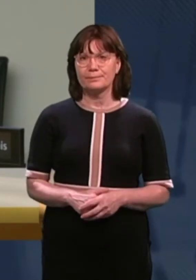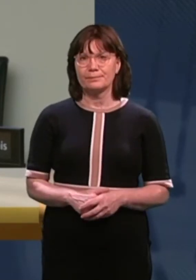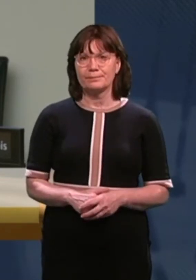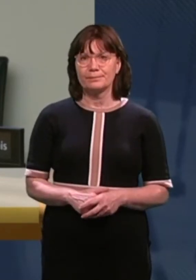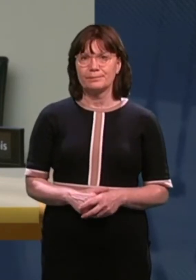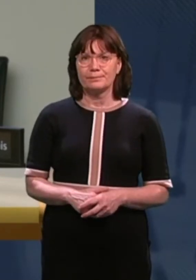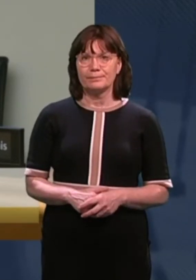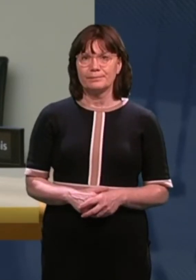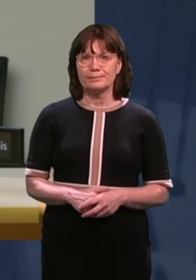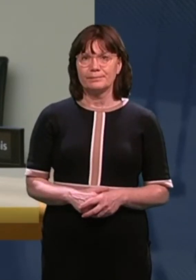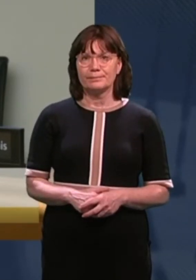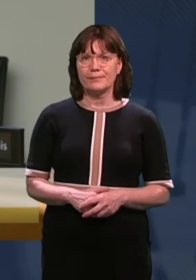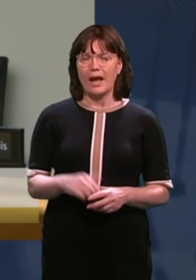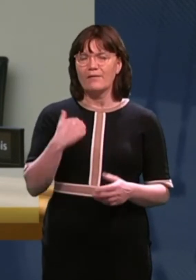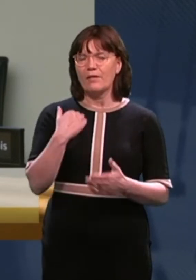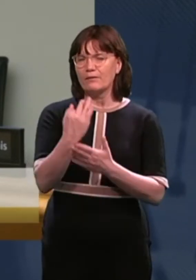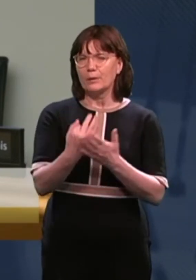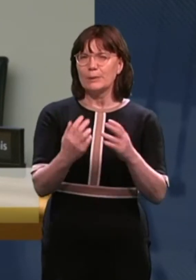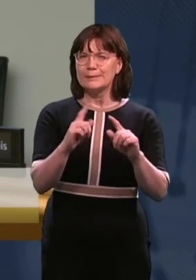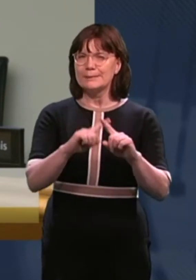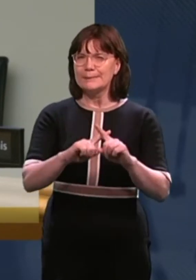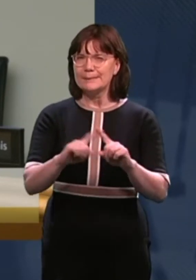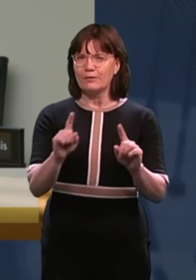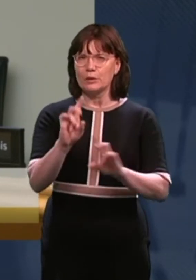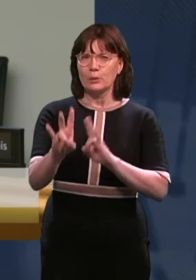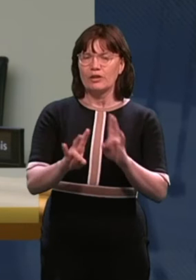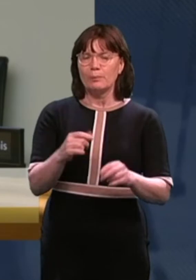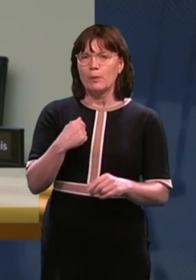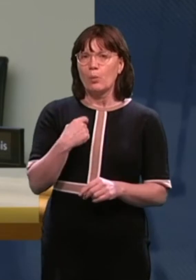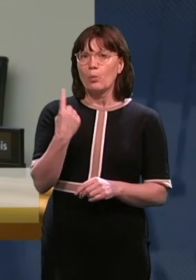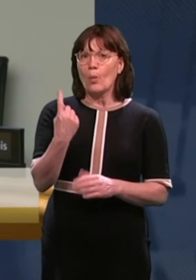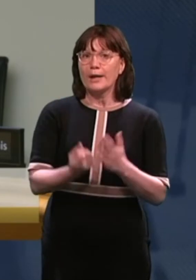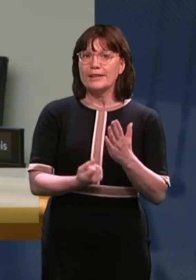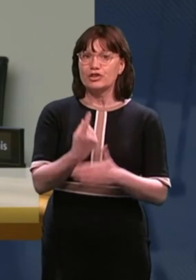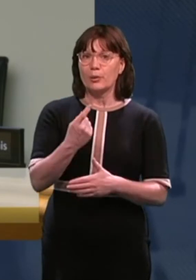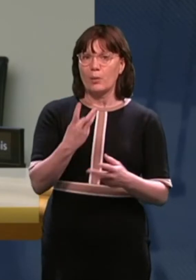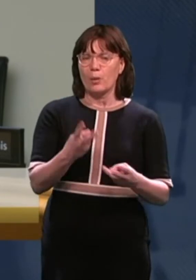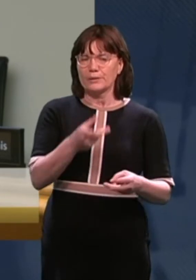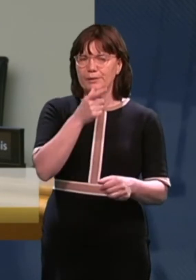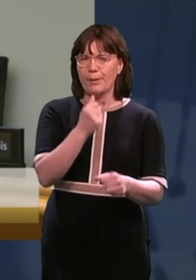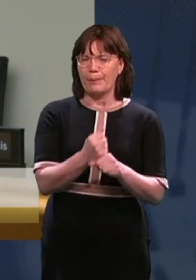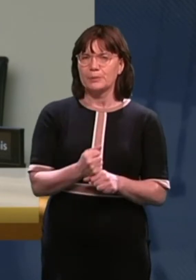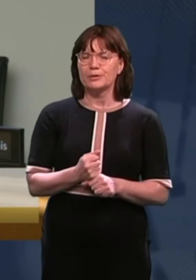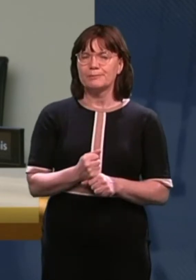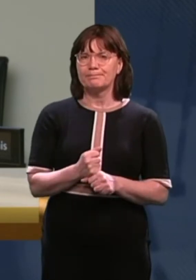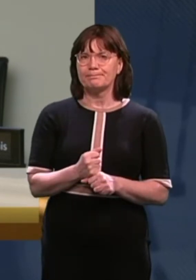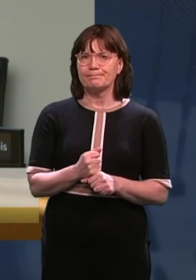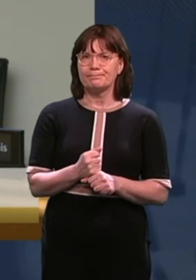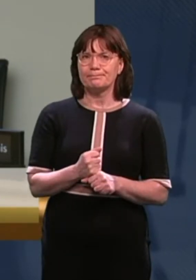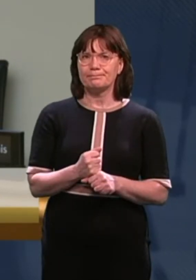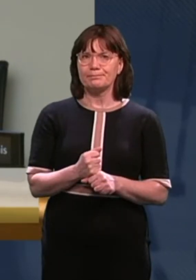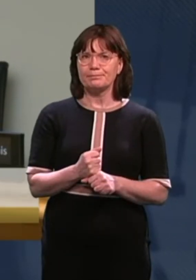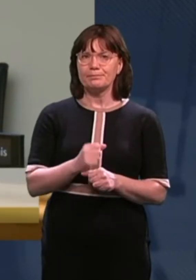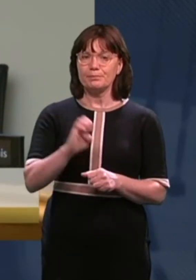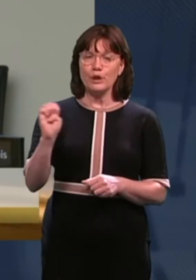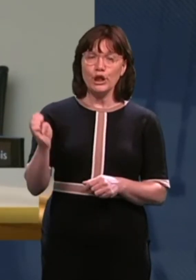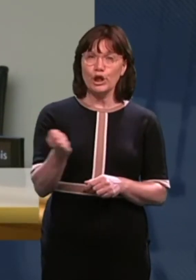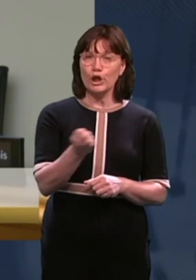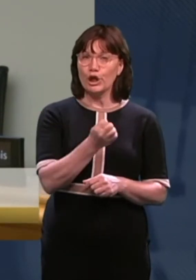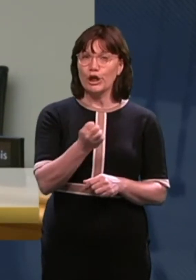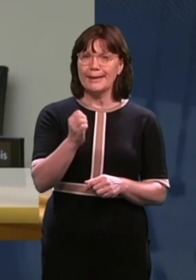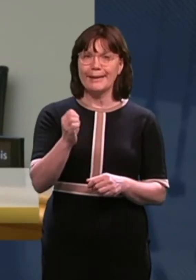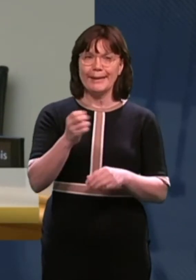things that I want to address but I am going to start by just addressing an issue that you are probably aware of minister. was in relation to the early intervention